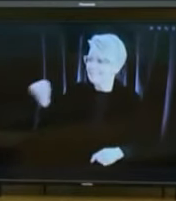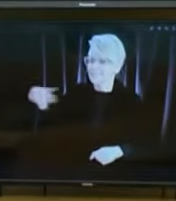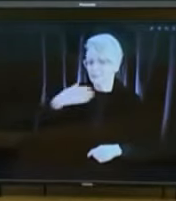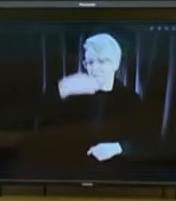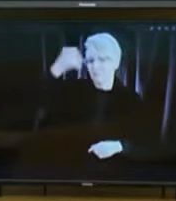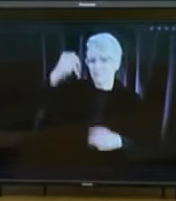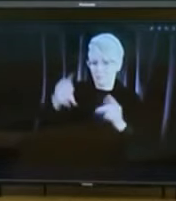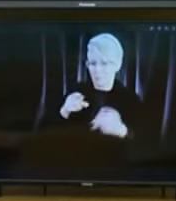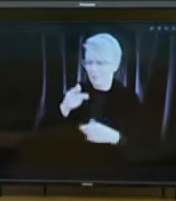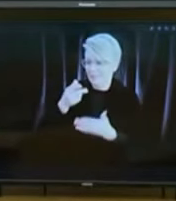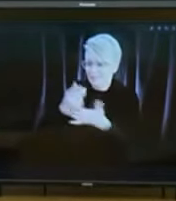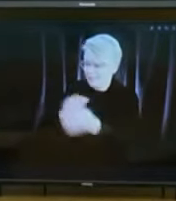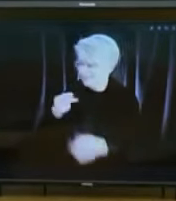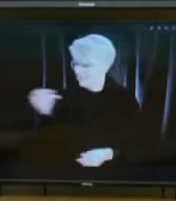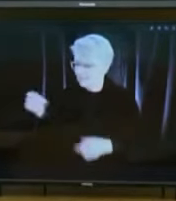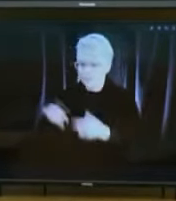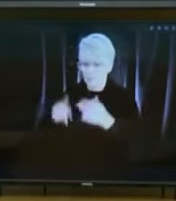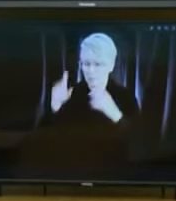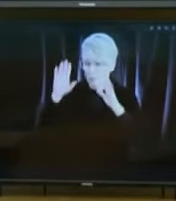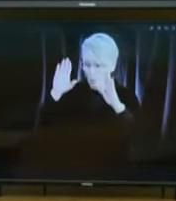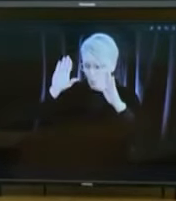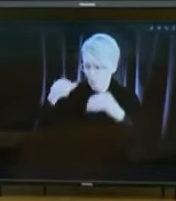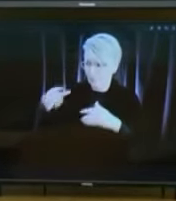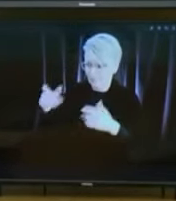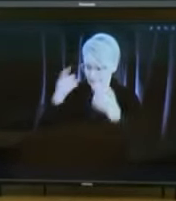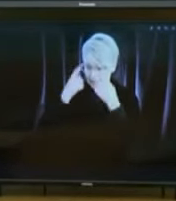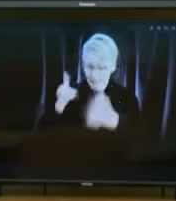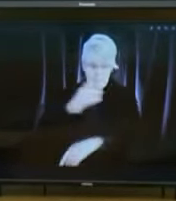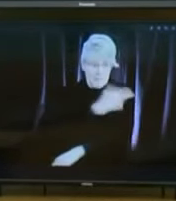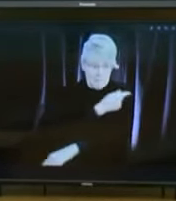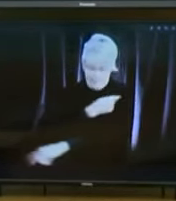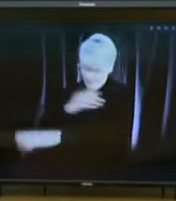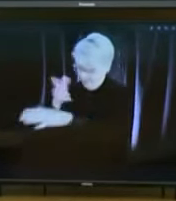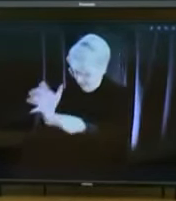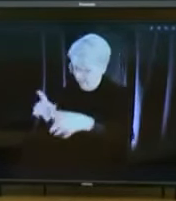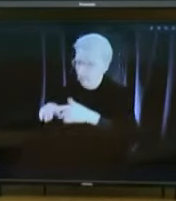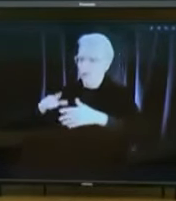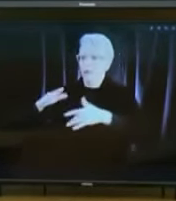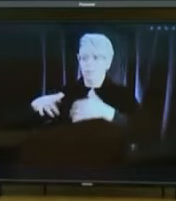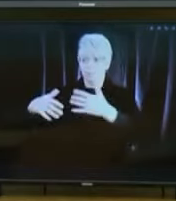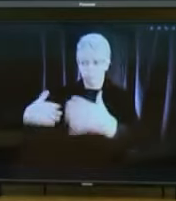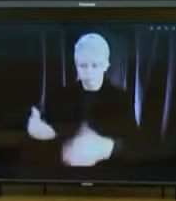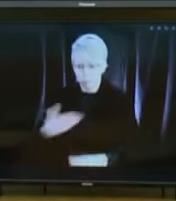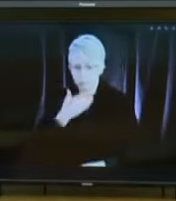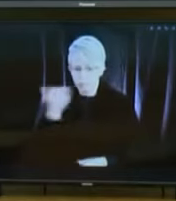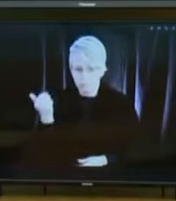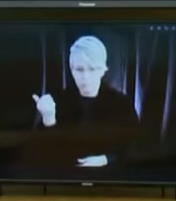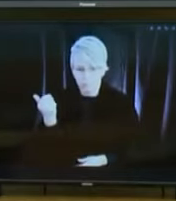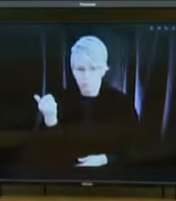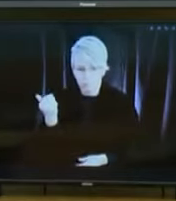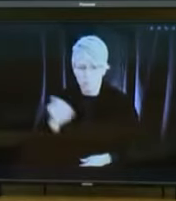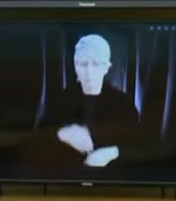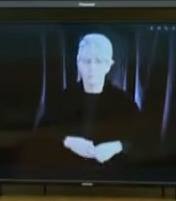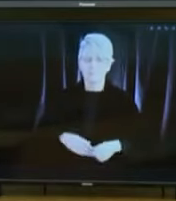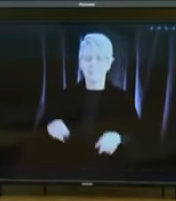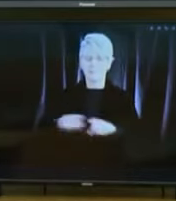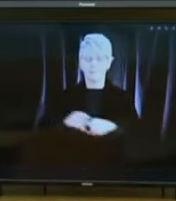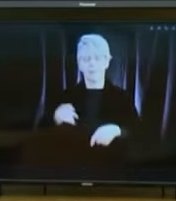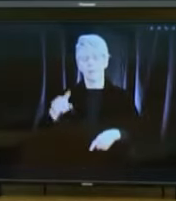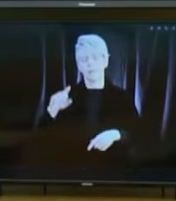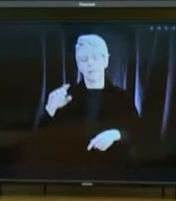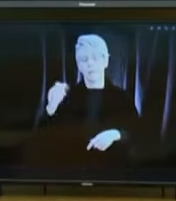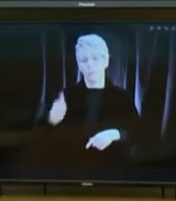out of this pandemic through a successful vaccination program um in terms of the variance of concern like the premier said you know we